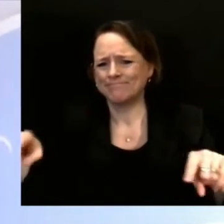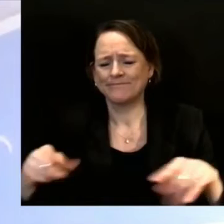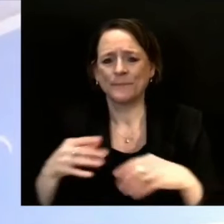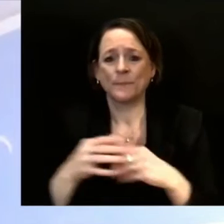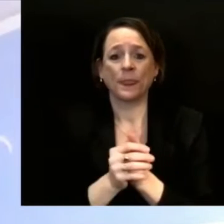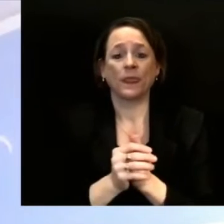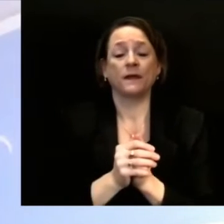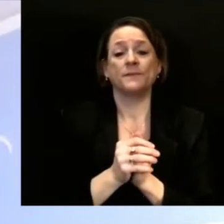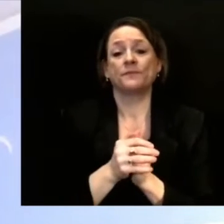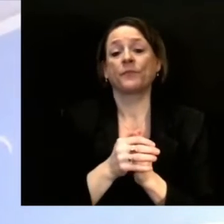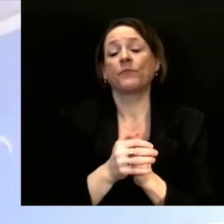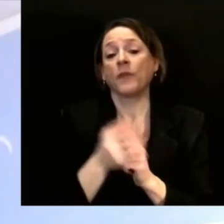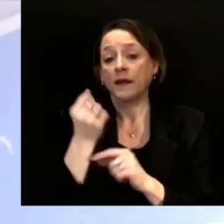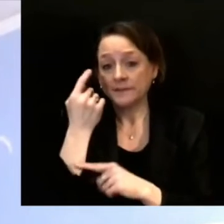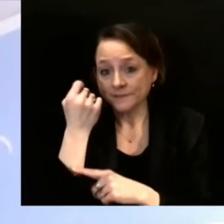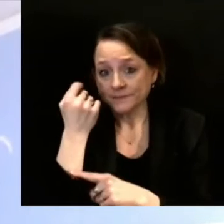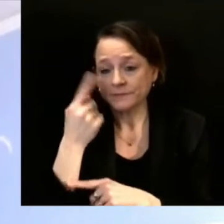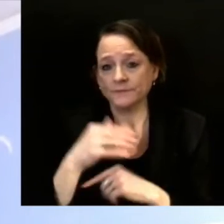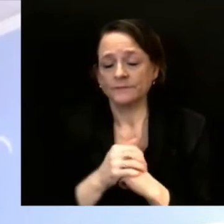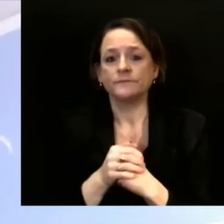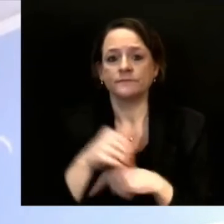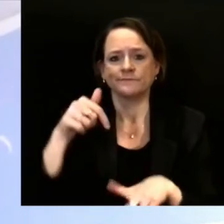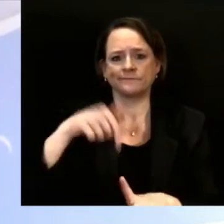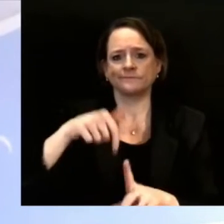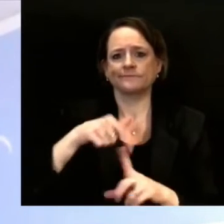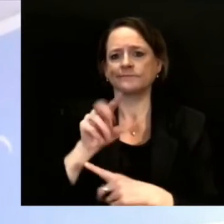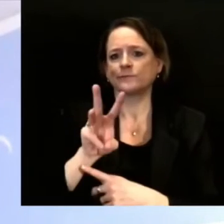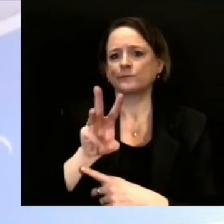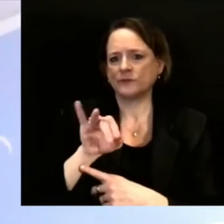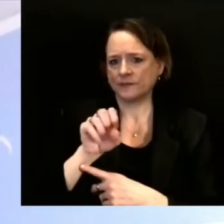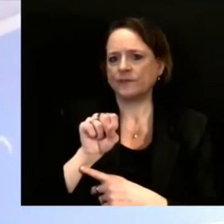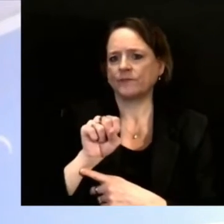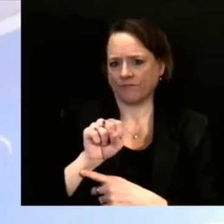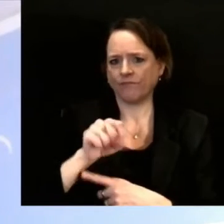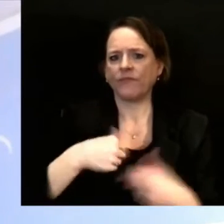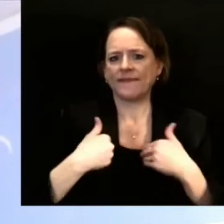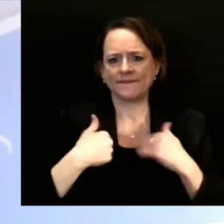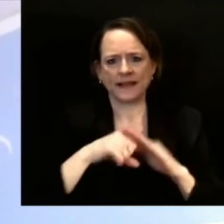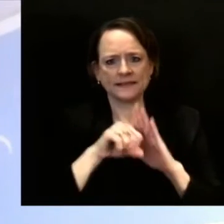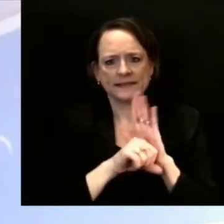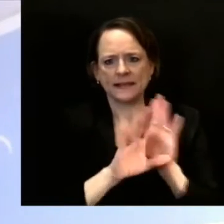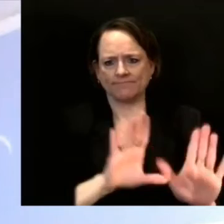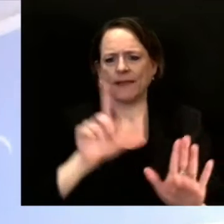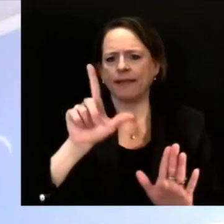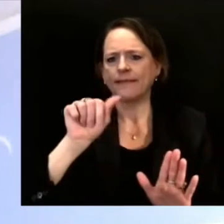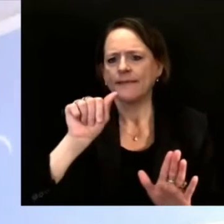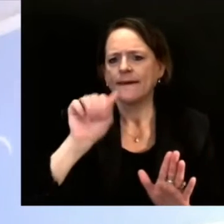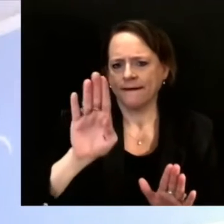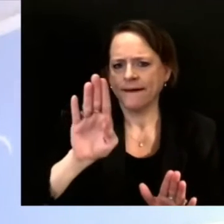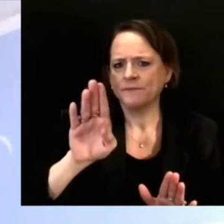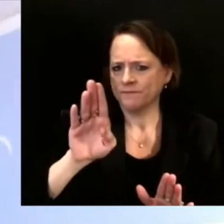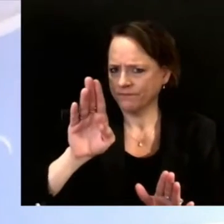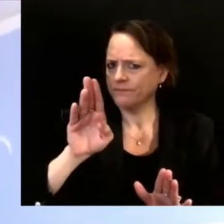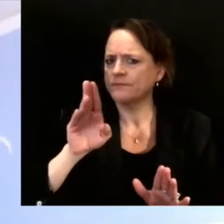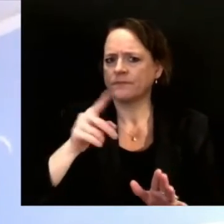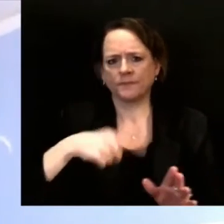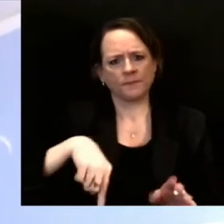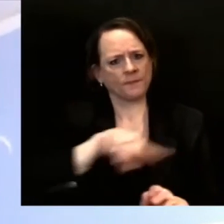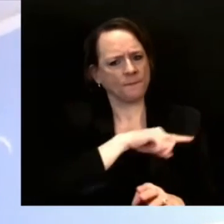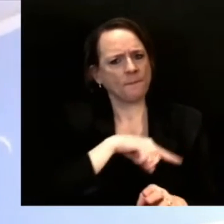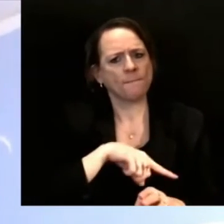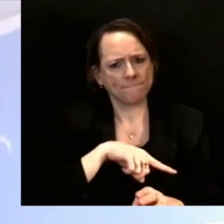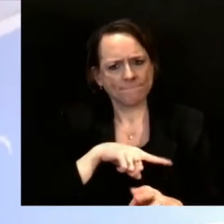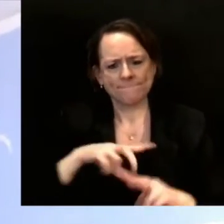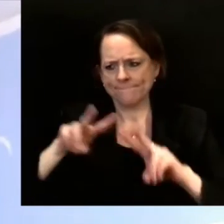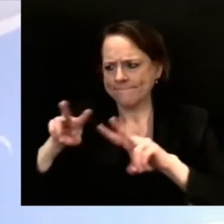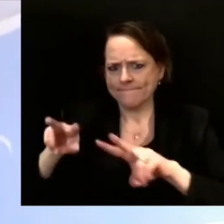other laboratory partners regularly work together to ensure whole genome sequencing is done on a small proportion of the positive tests.